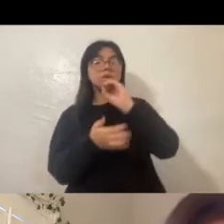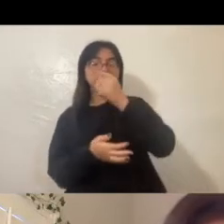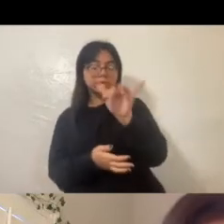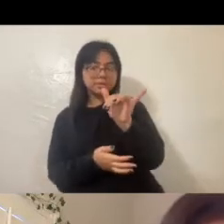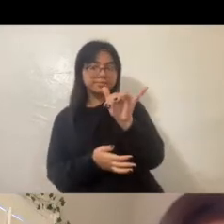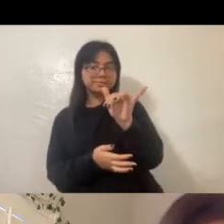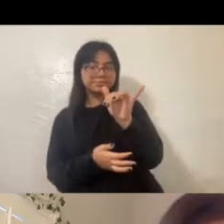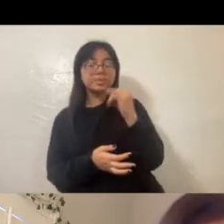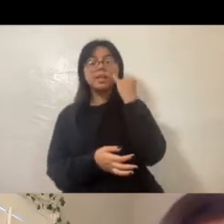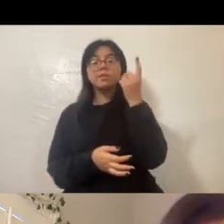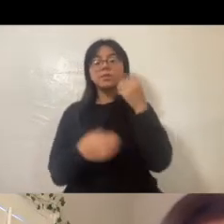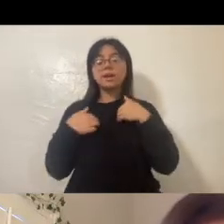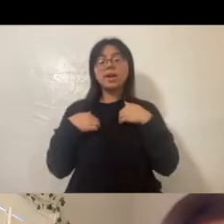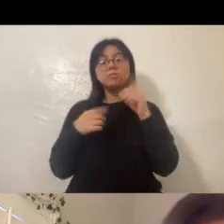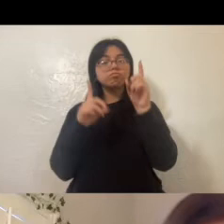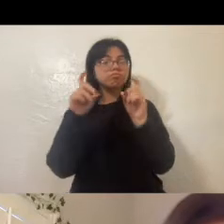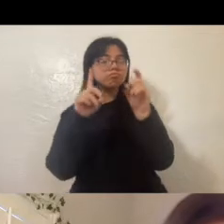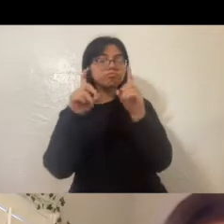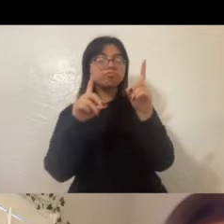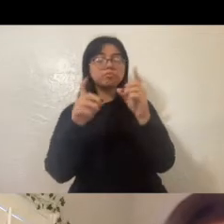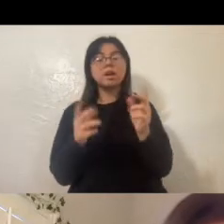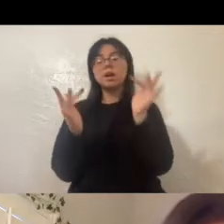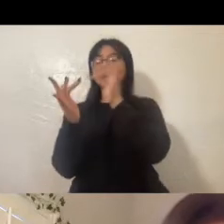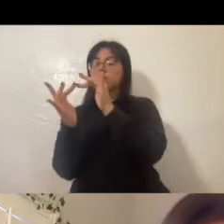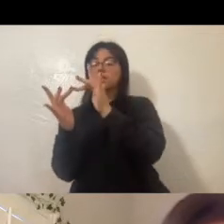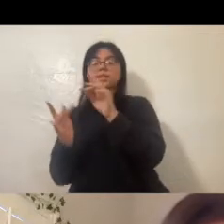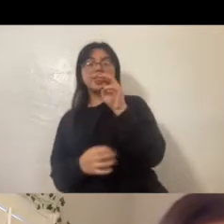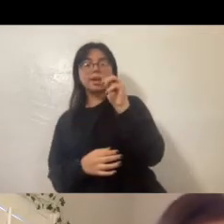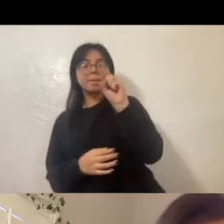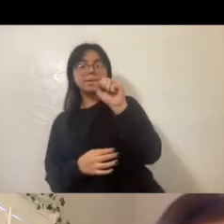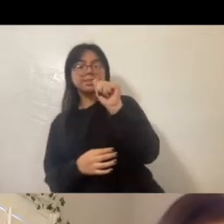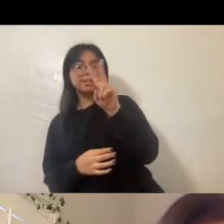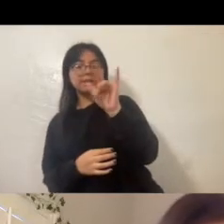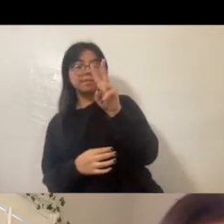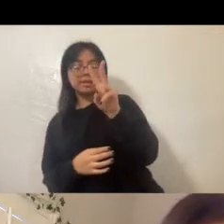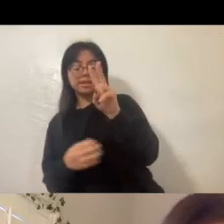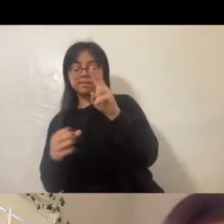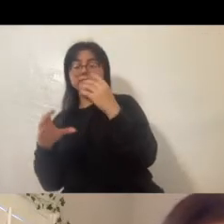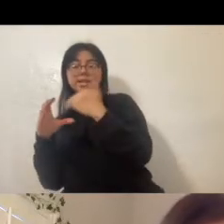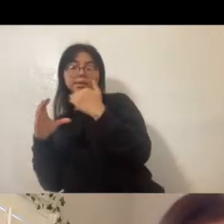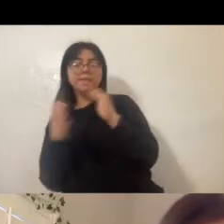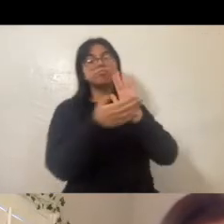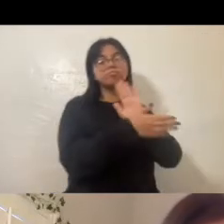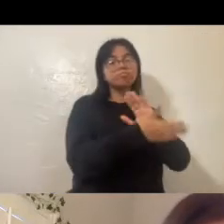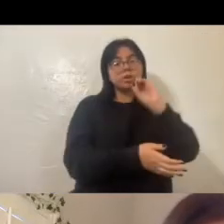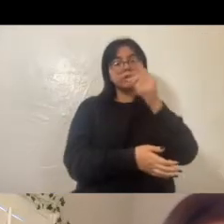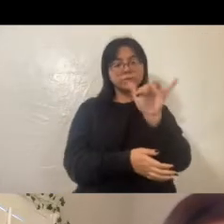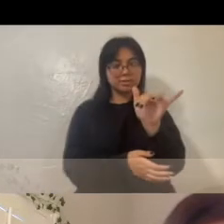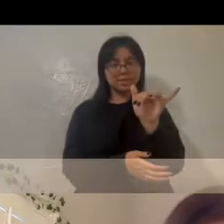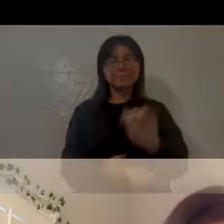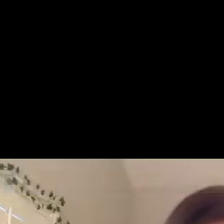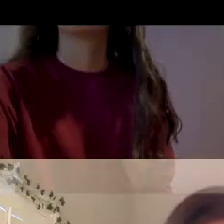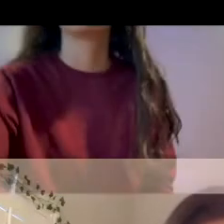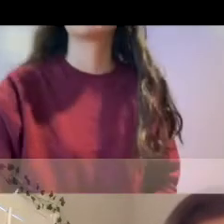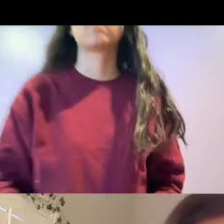on schoology if you have any questions contact miss aviv via email or schoology